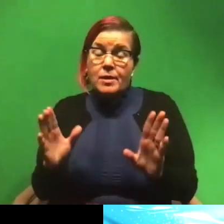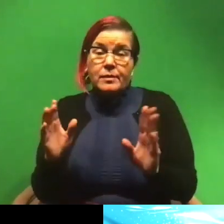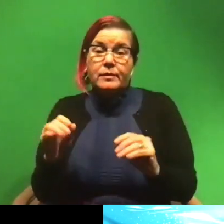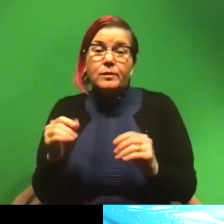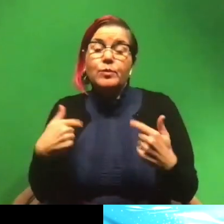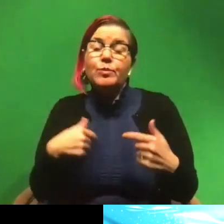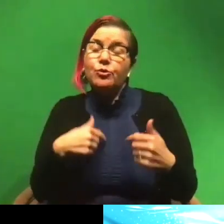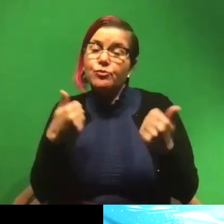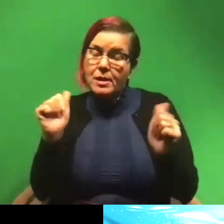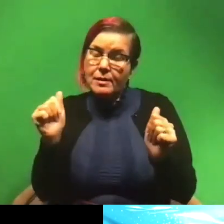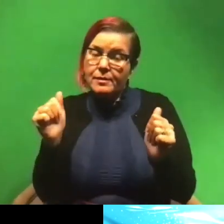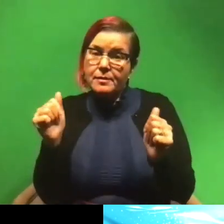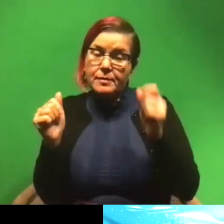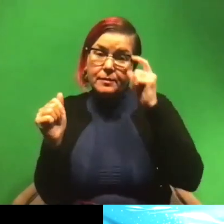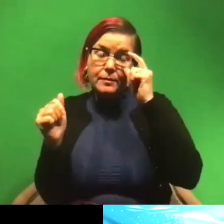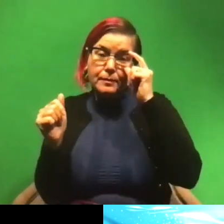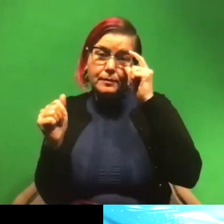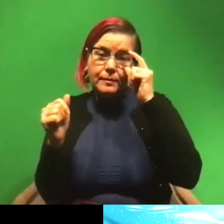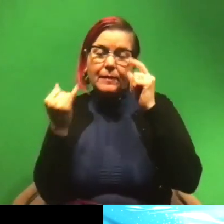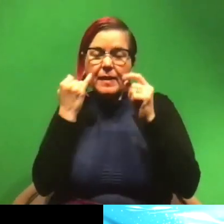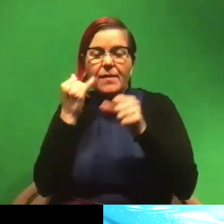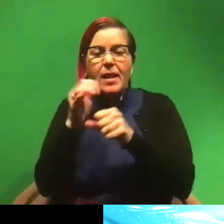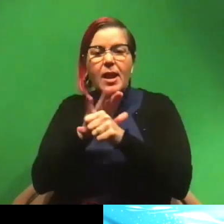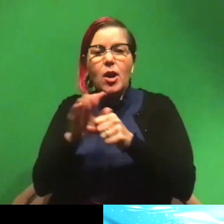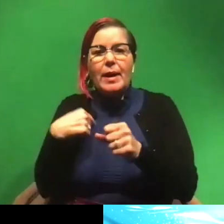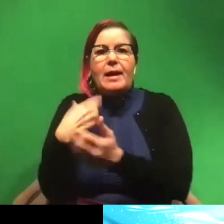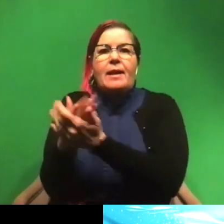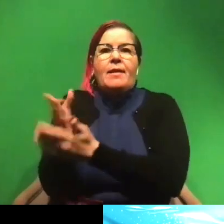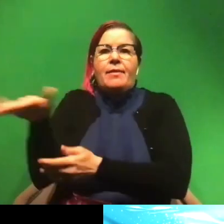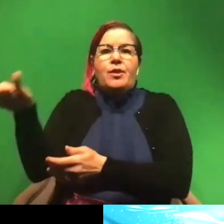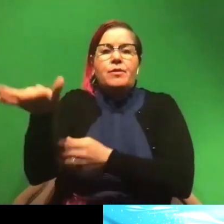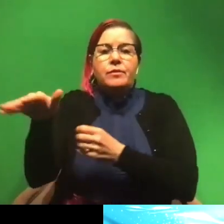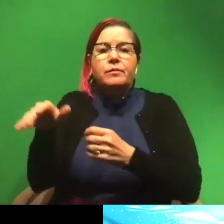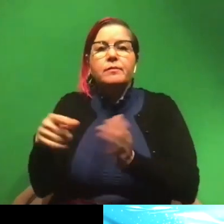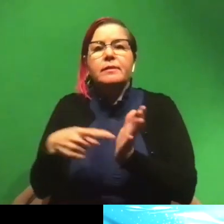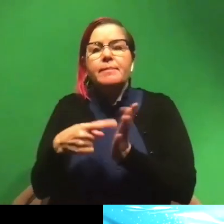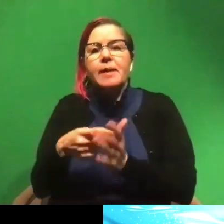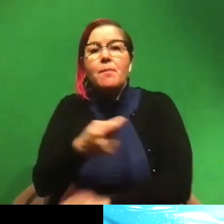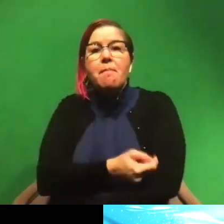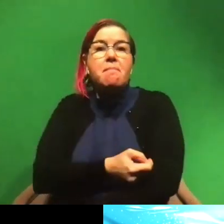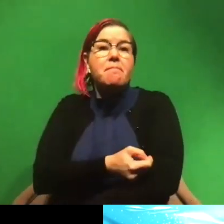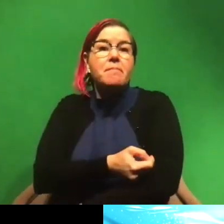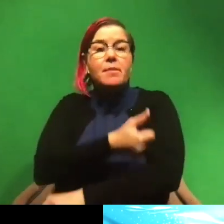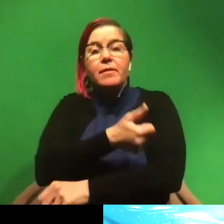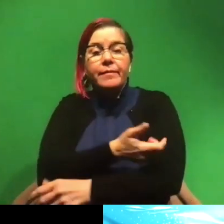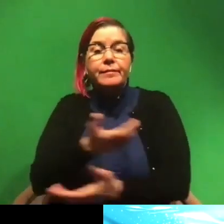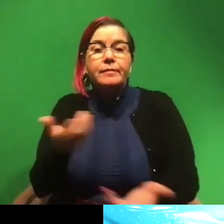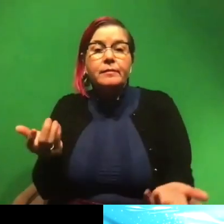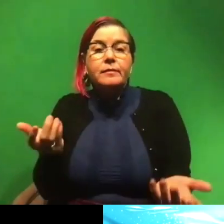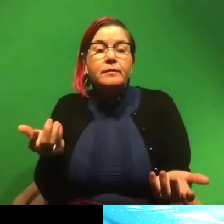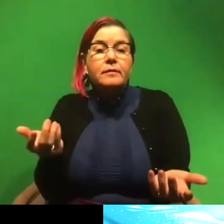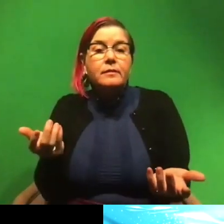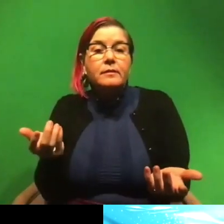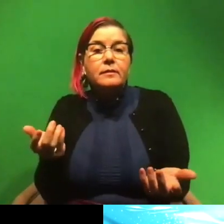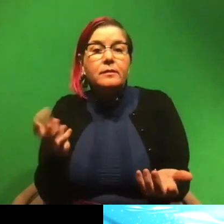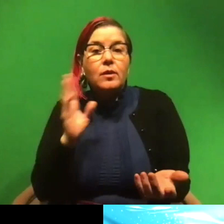try to, if they're in a location that we can get to, um, sometimes they pop off and we, they'll